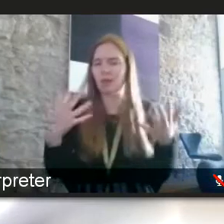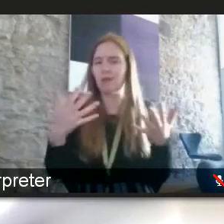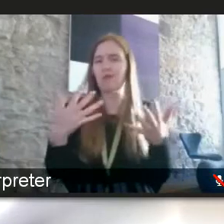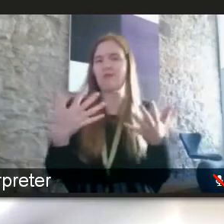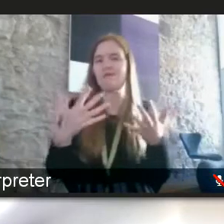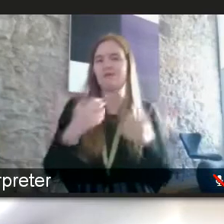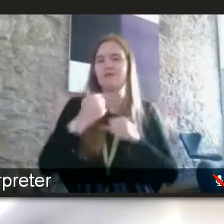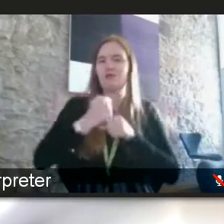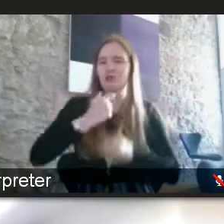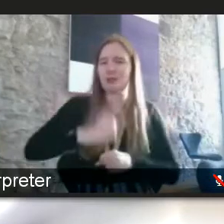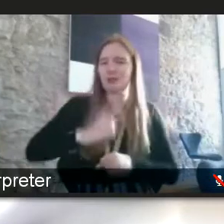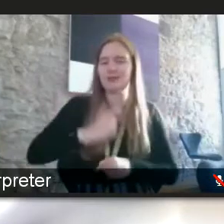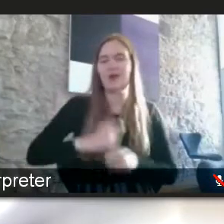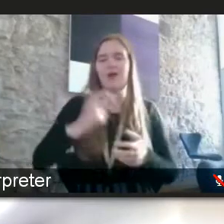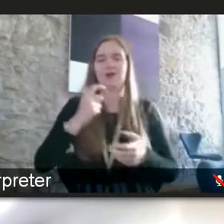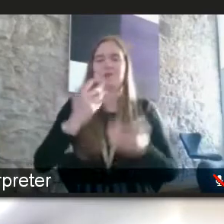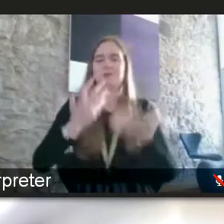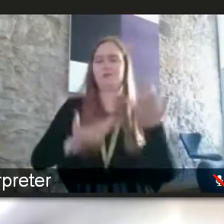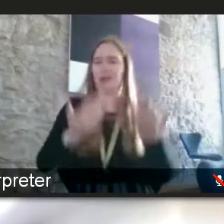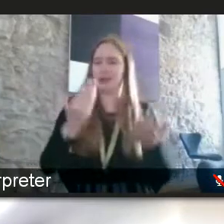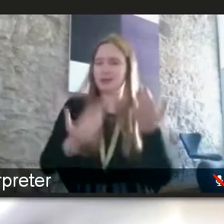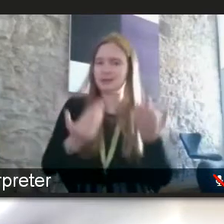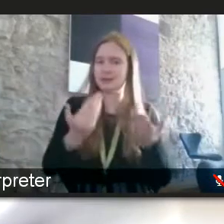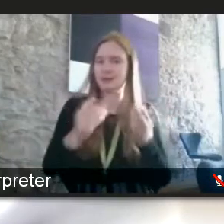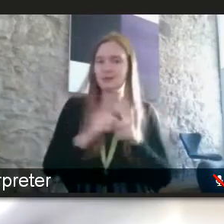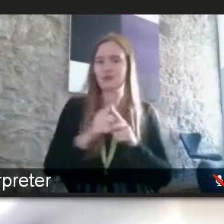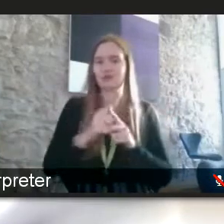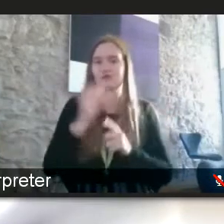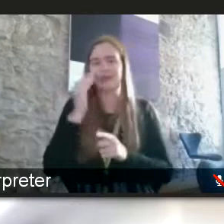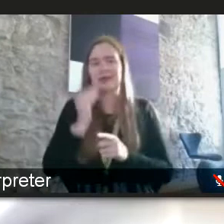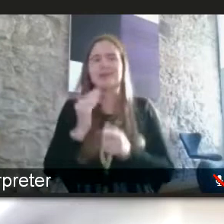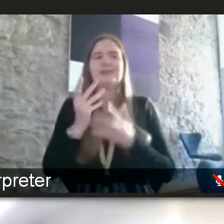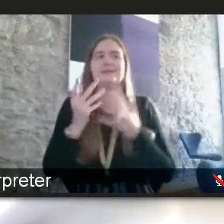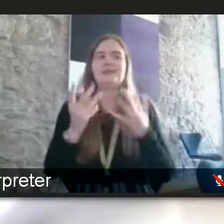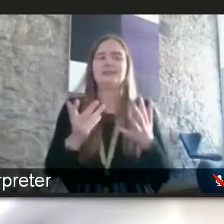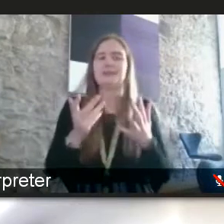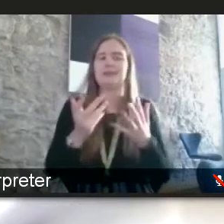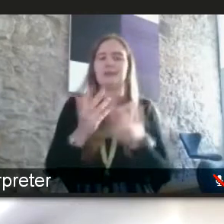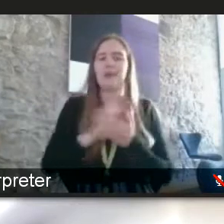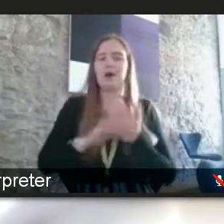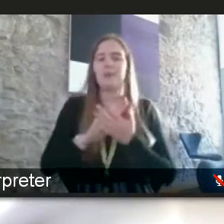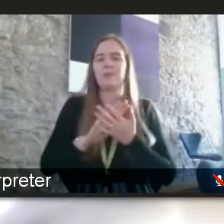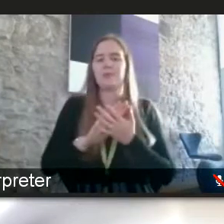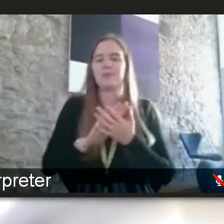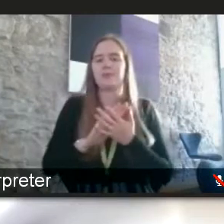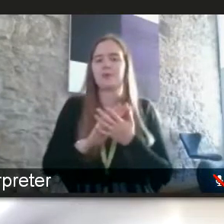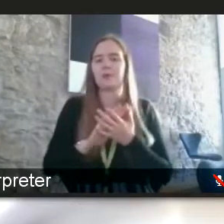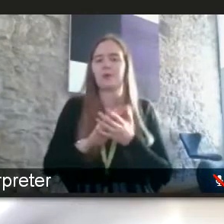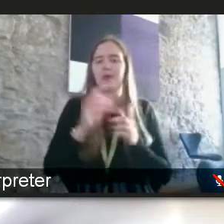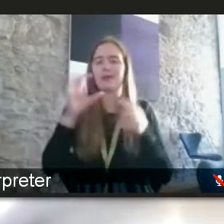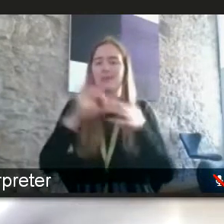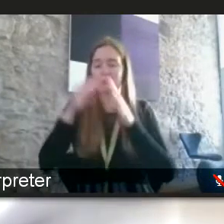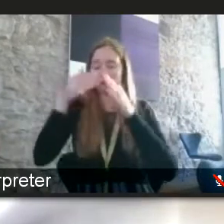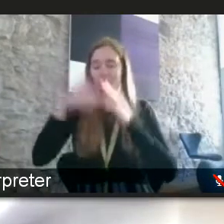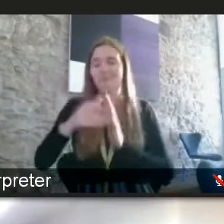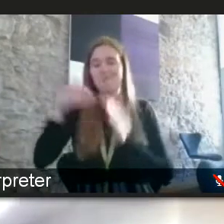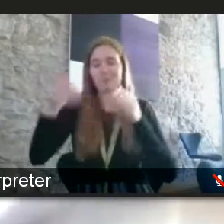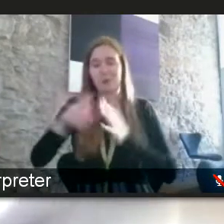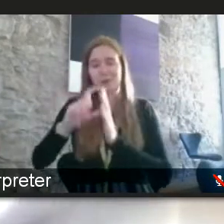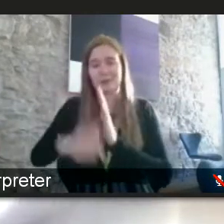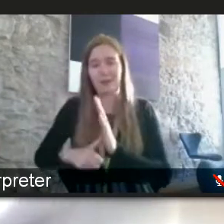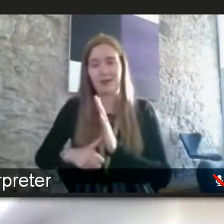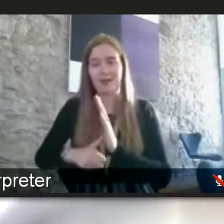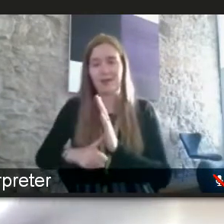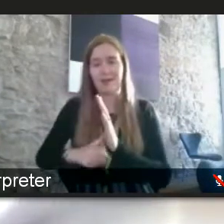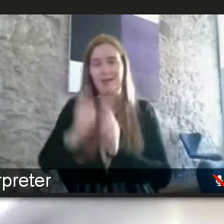about gender balance and um certain sort of ethnicity um policies and things but when it comes to disability it can be really